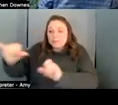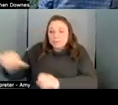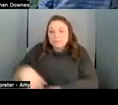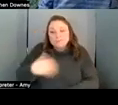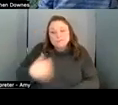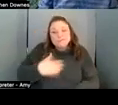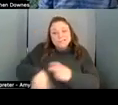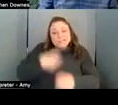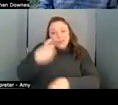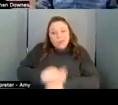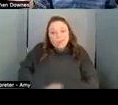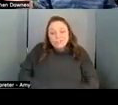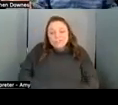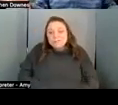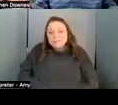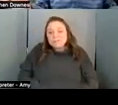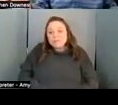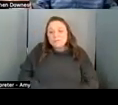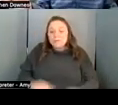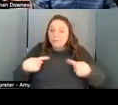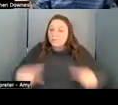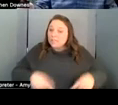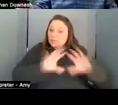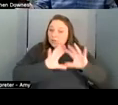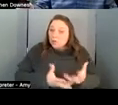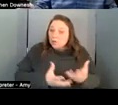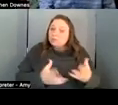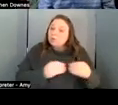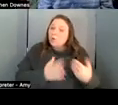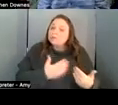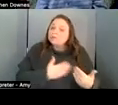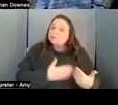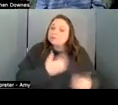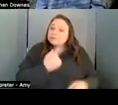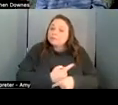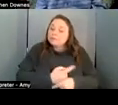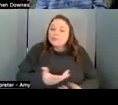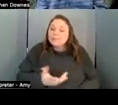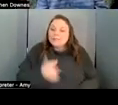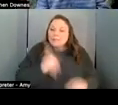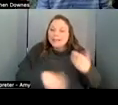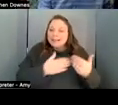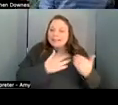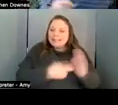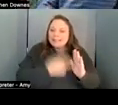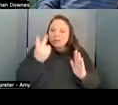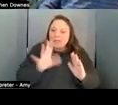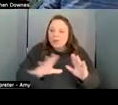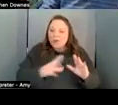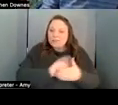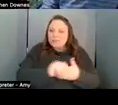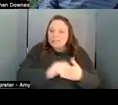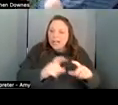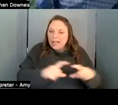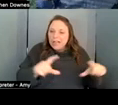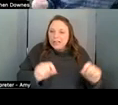ask uh in the physical world it's easy right uh you can't easily duplicate a dollar bill but in the digital